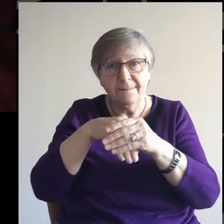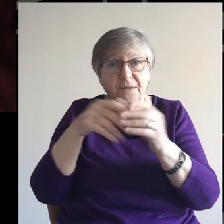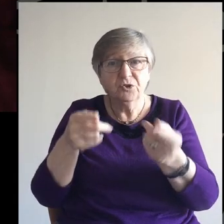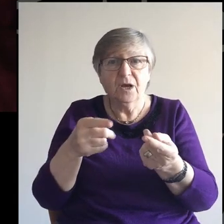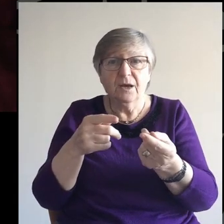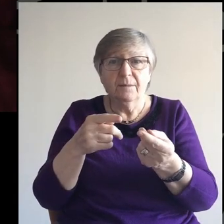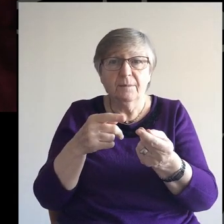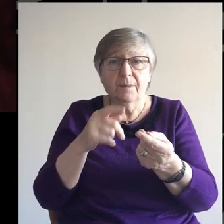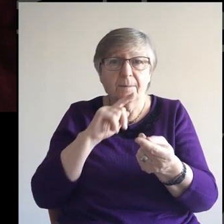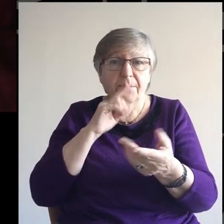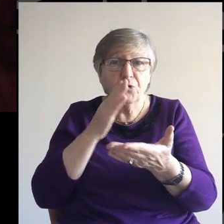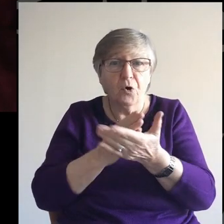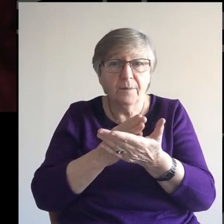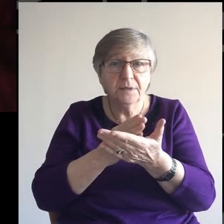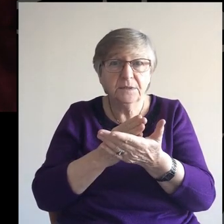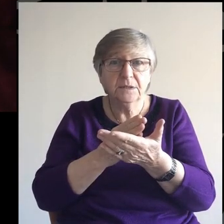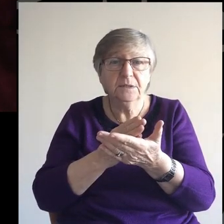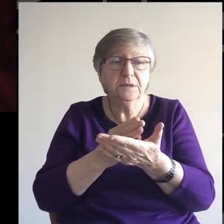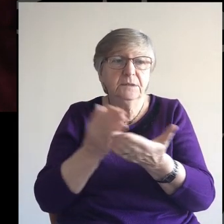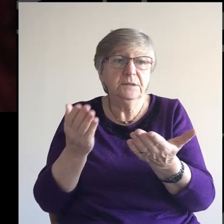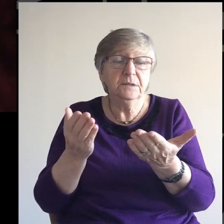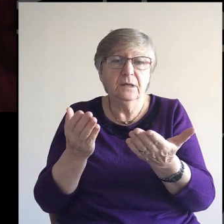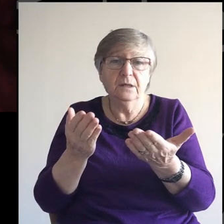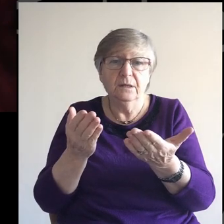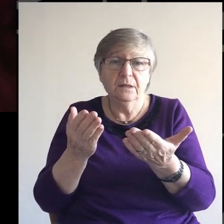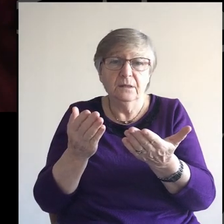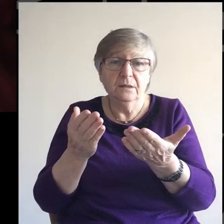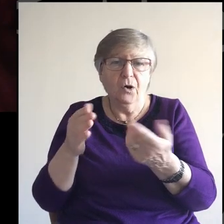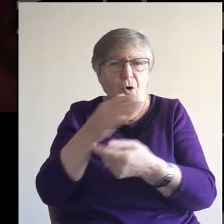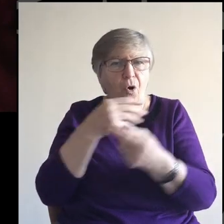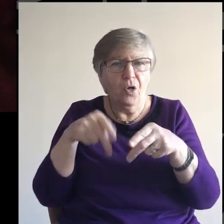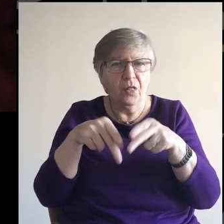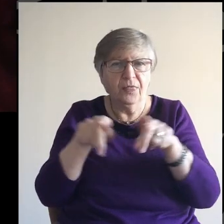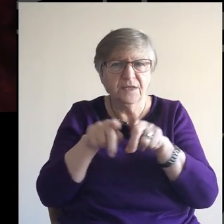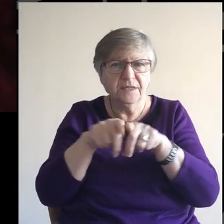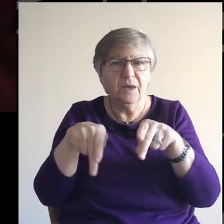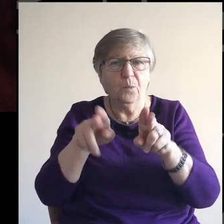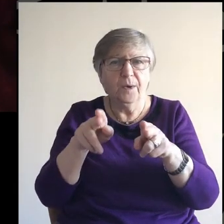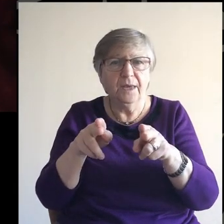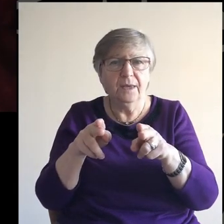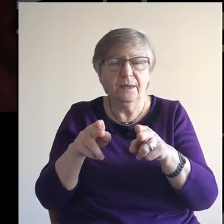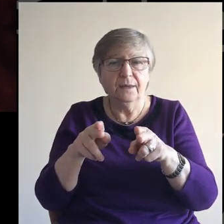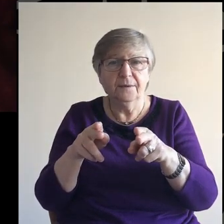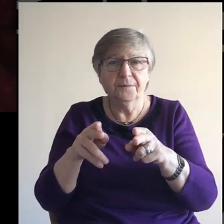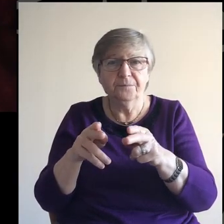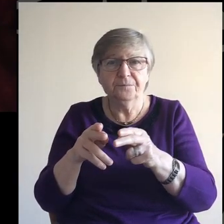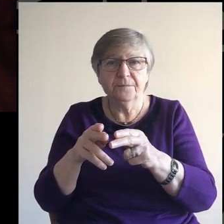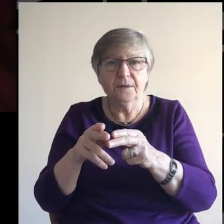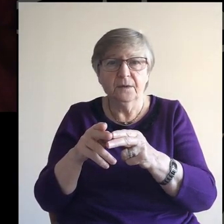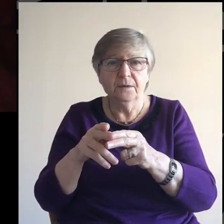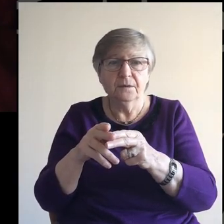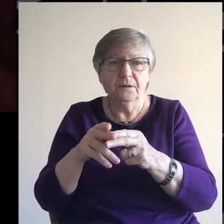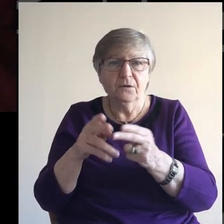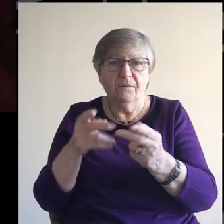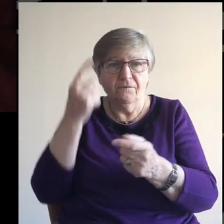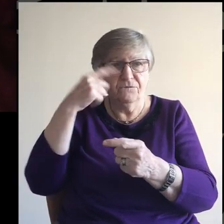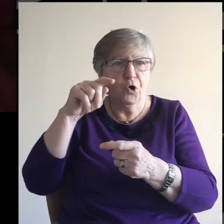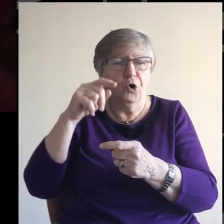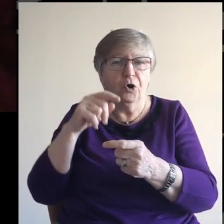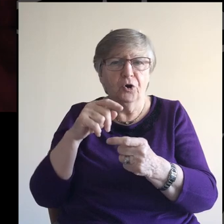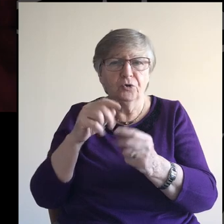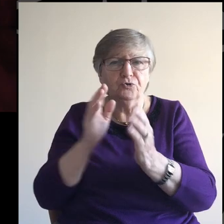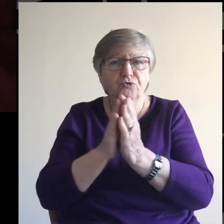It was maybe slightly different if we'd done it through one of the youth organizations. But by and large, the story of our Kirk for the